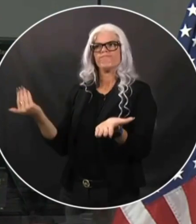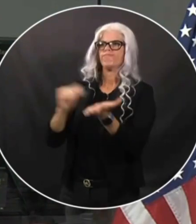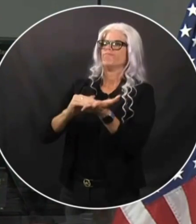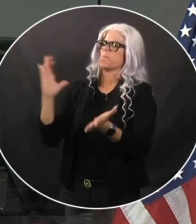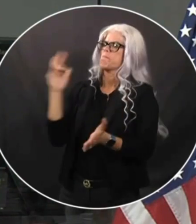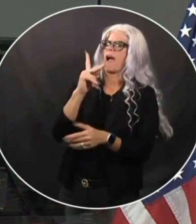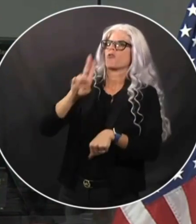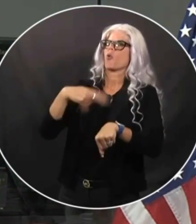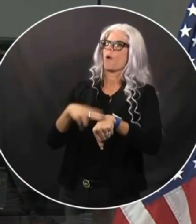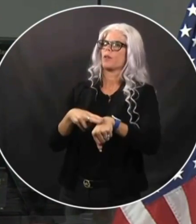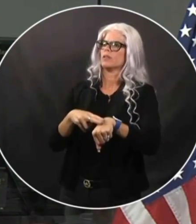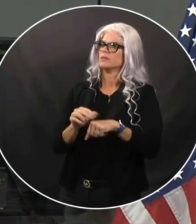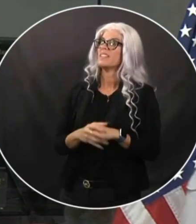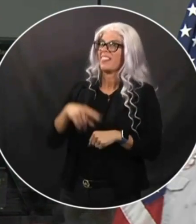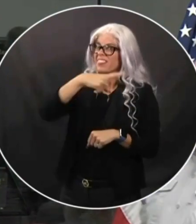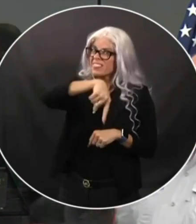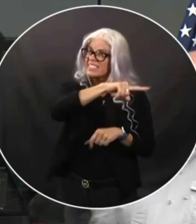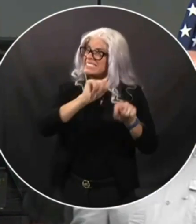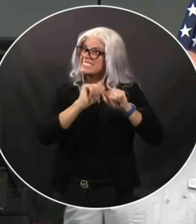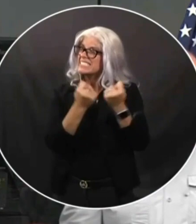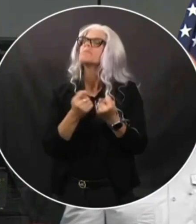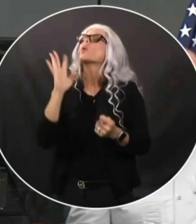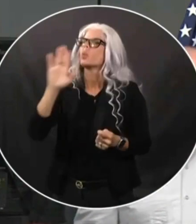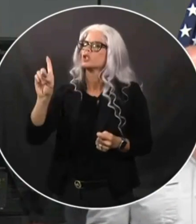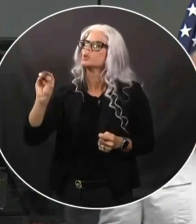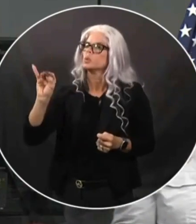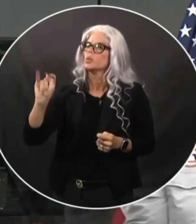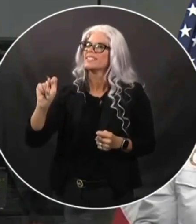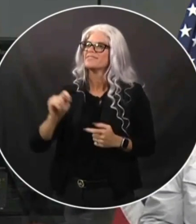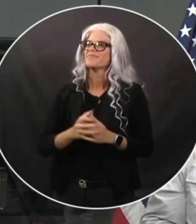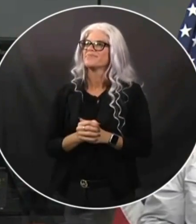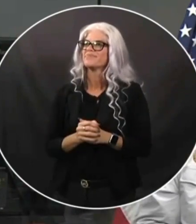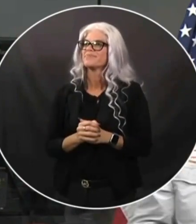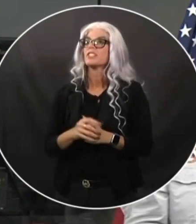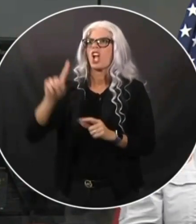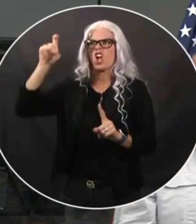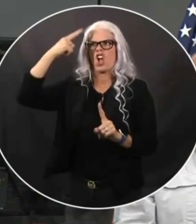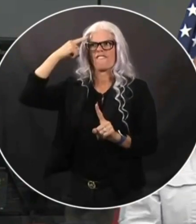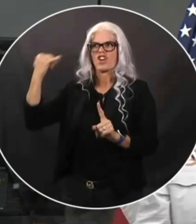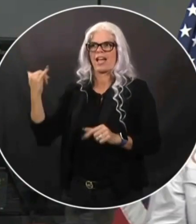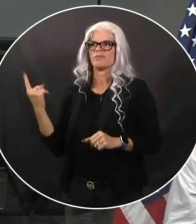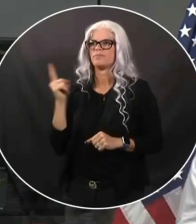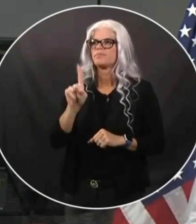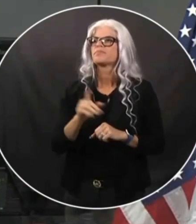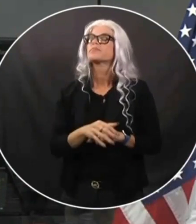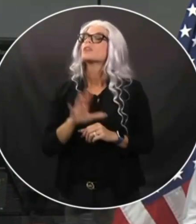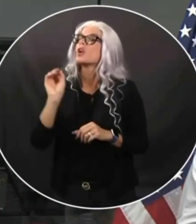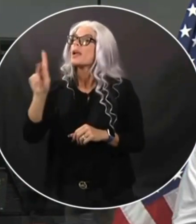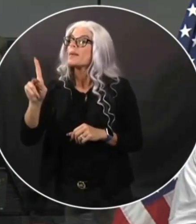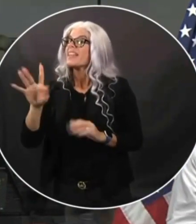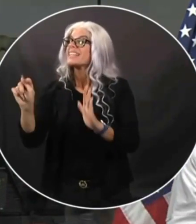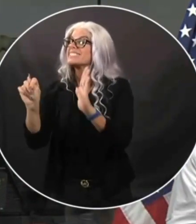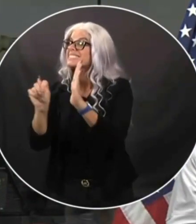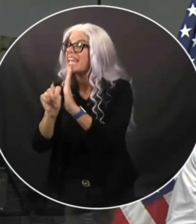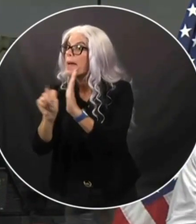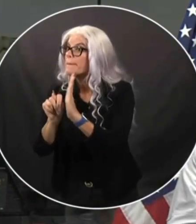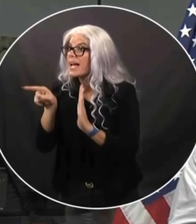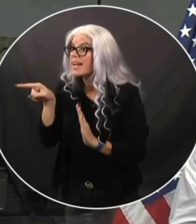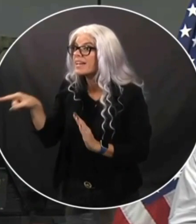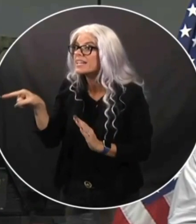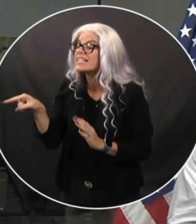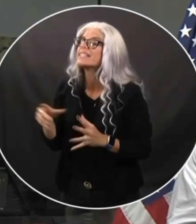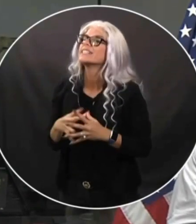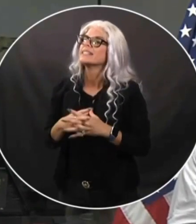done. But one thing, too, though, is that just I mean, if you look at something like Tampa Bay, very vulnerable area, you could see